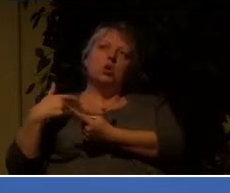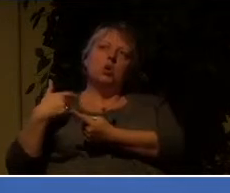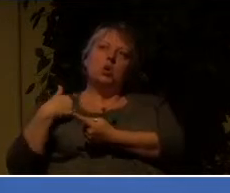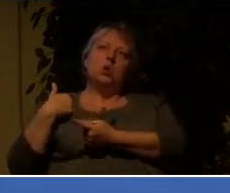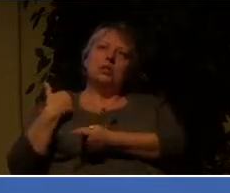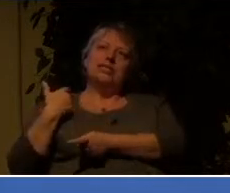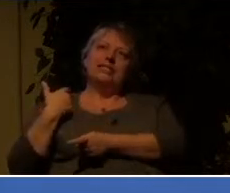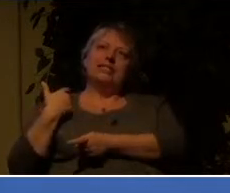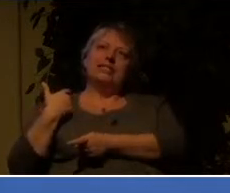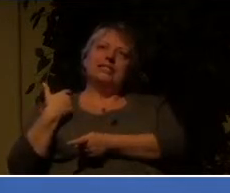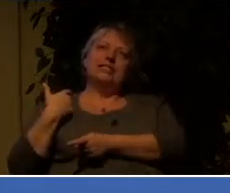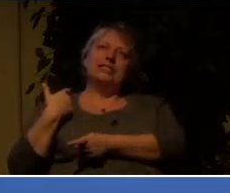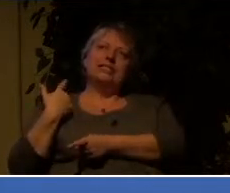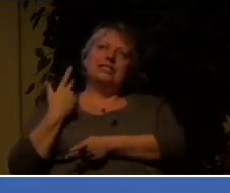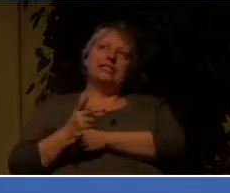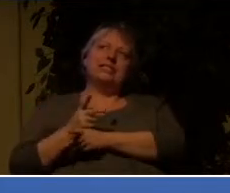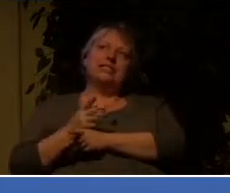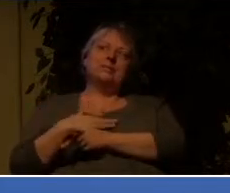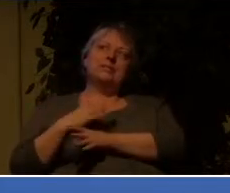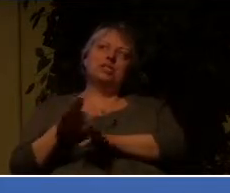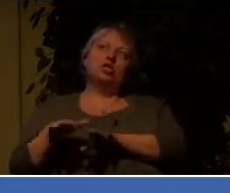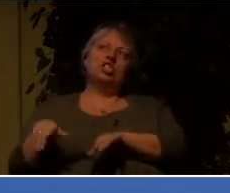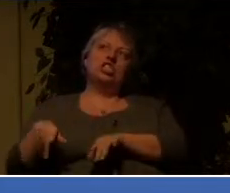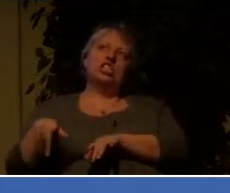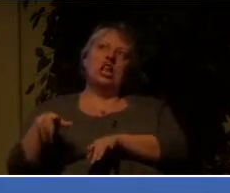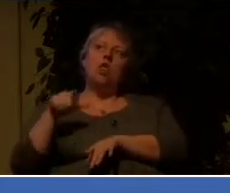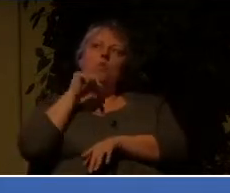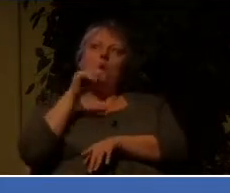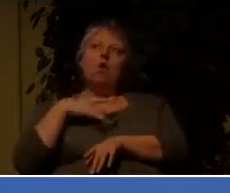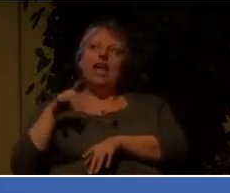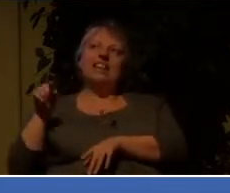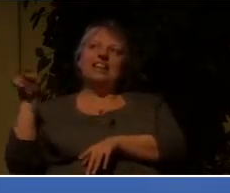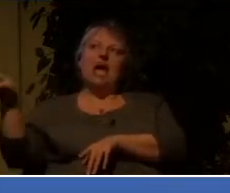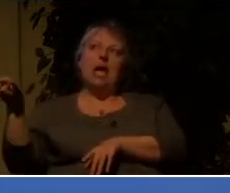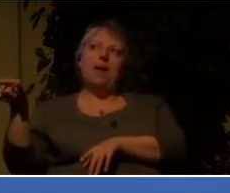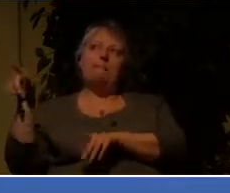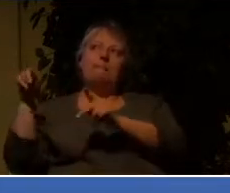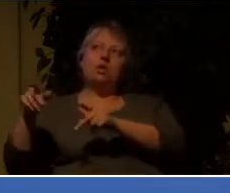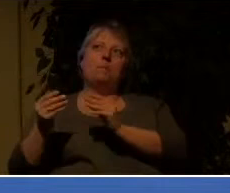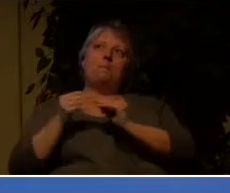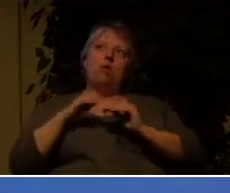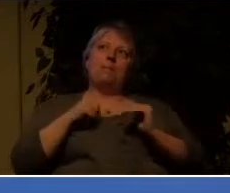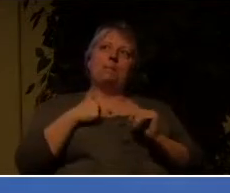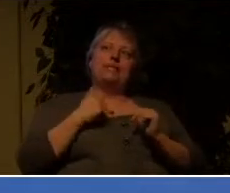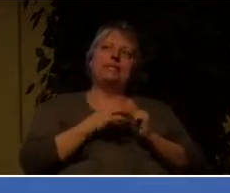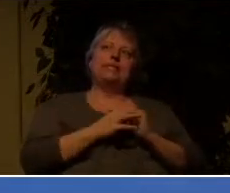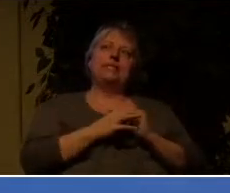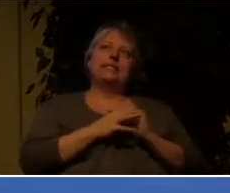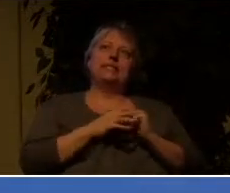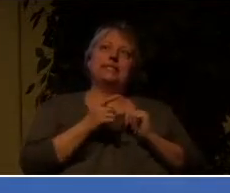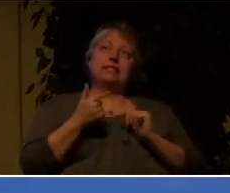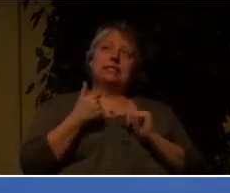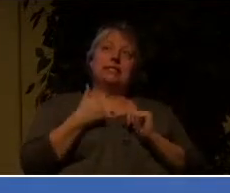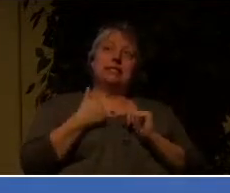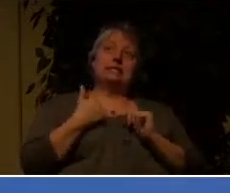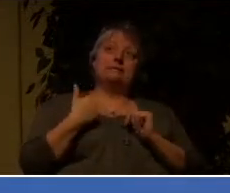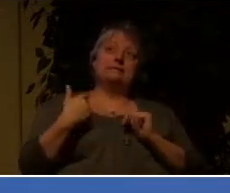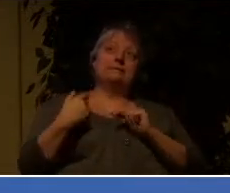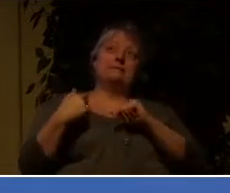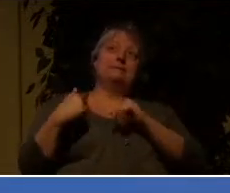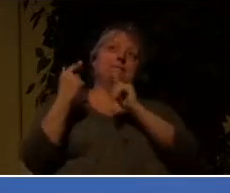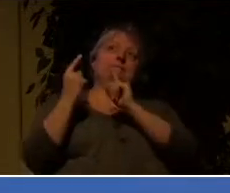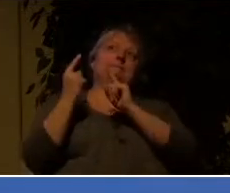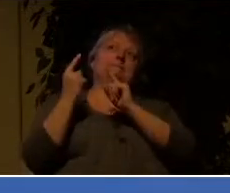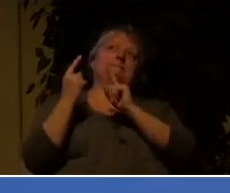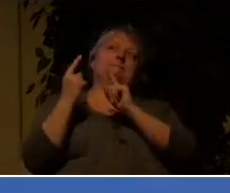If I, you know, hold the line with my spouse, my